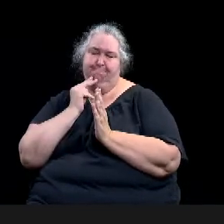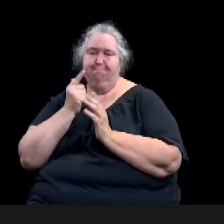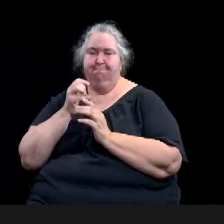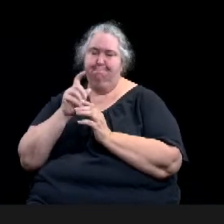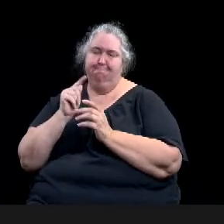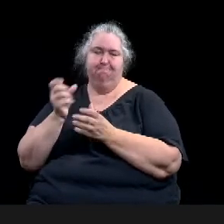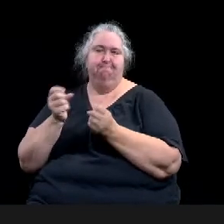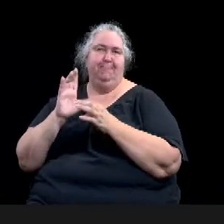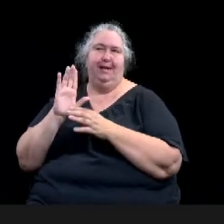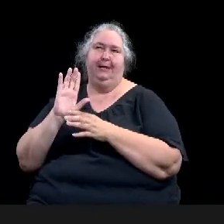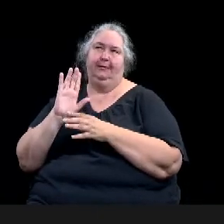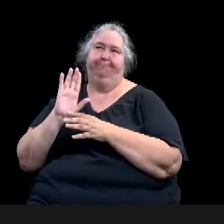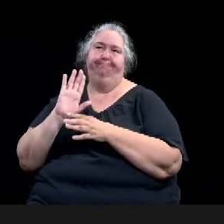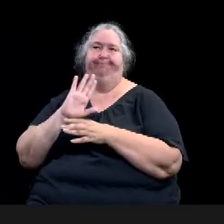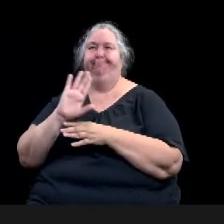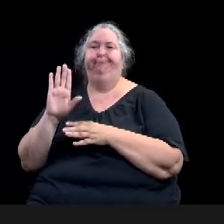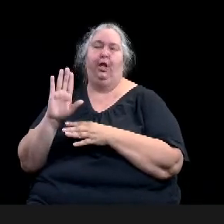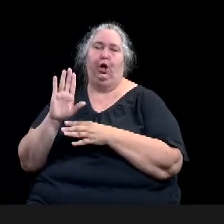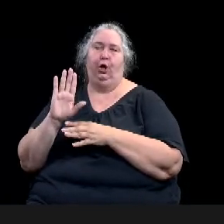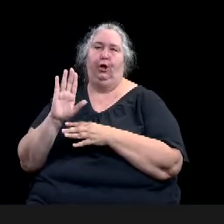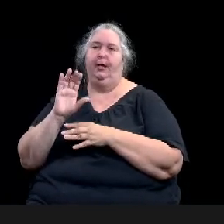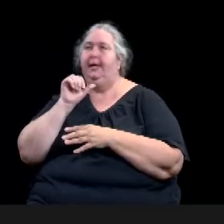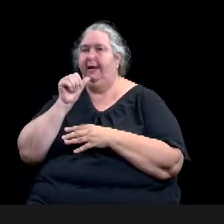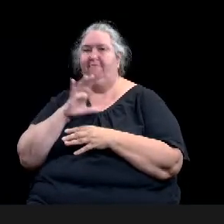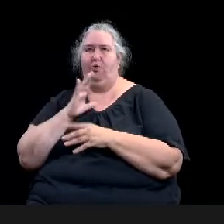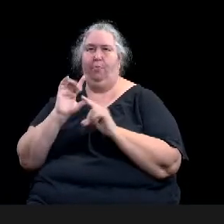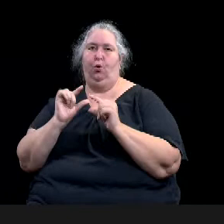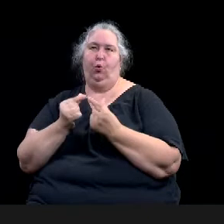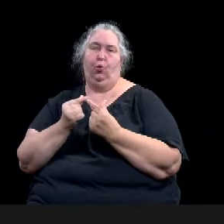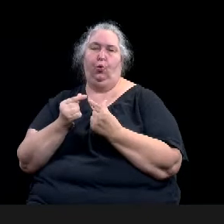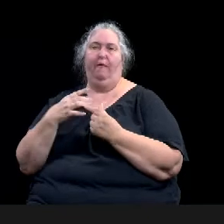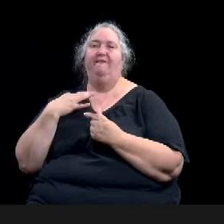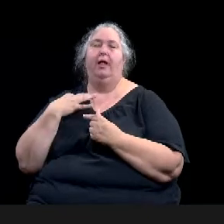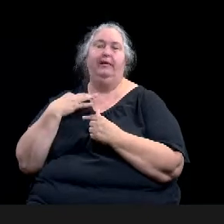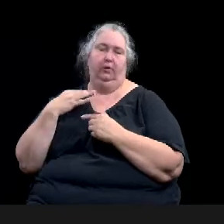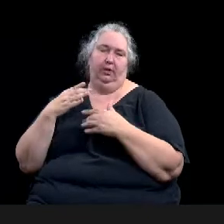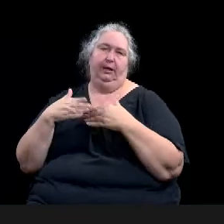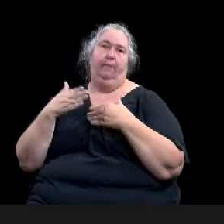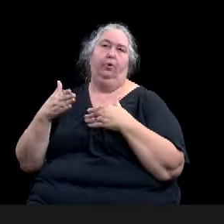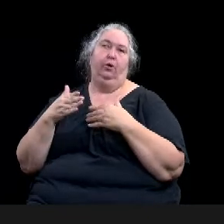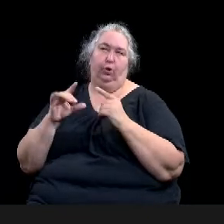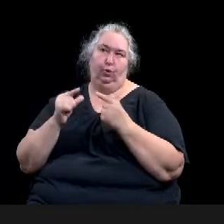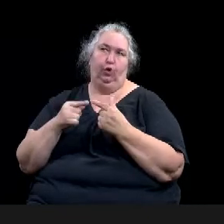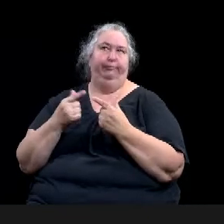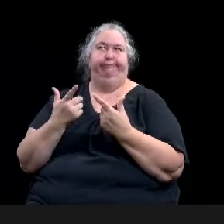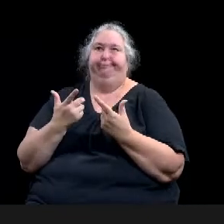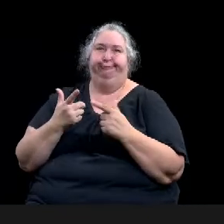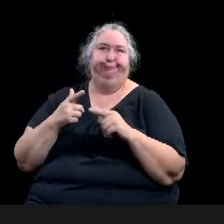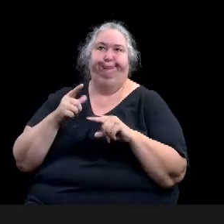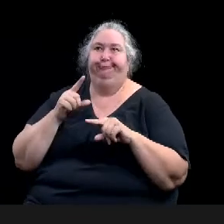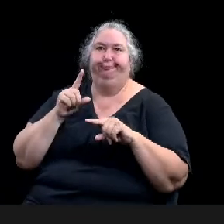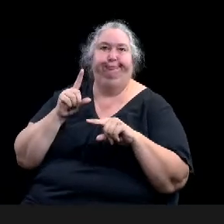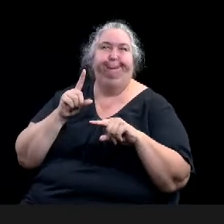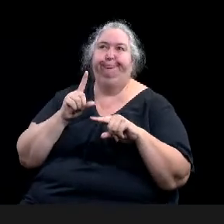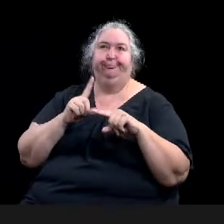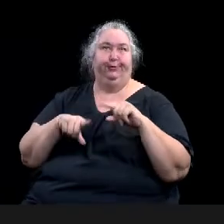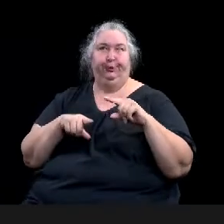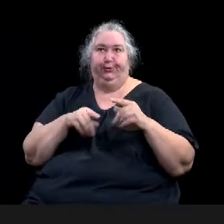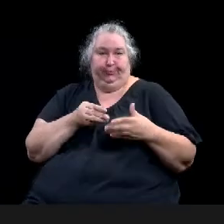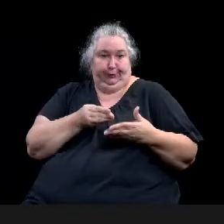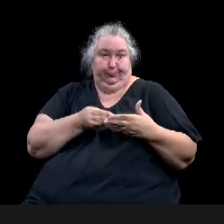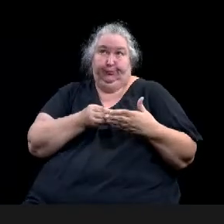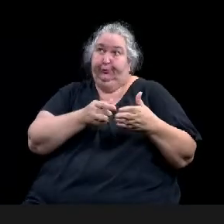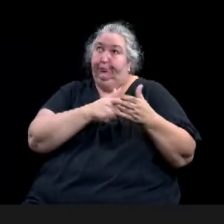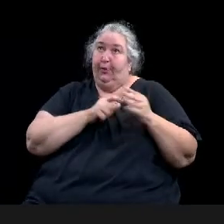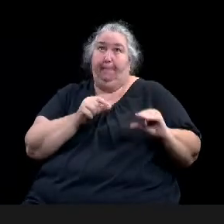um, come up with the grant required, match required for the grants for the beautification grant program, so they embarked on doing something